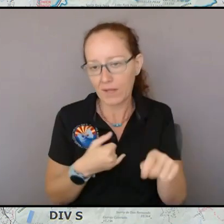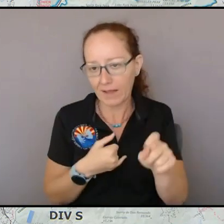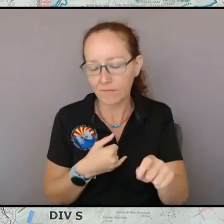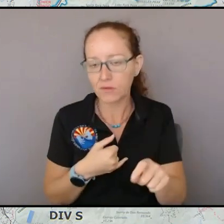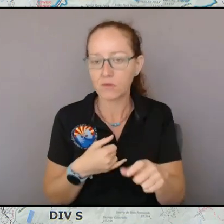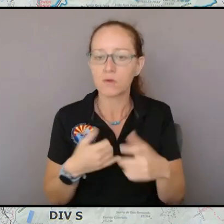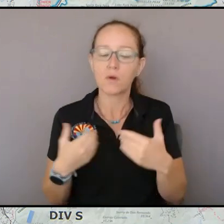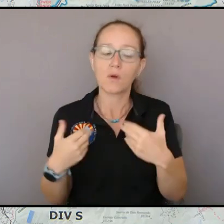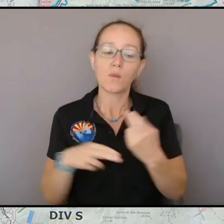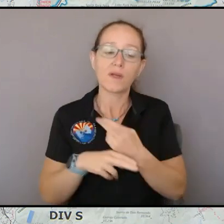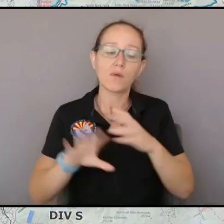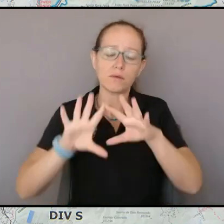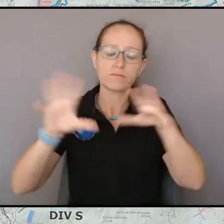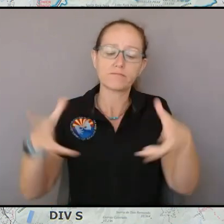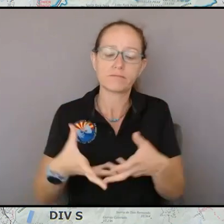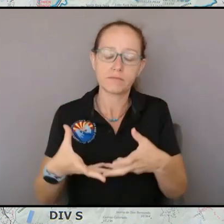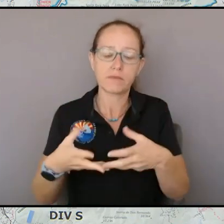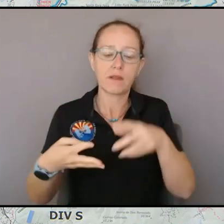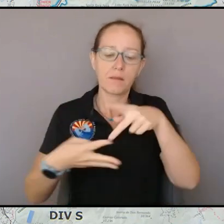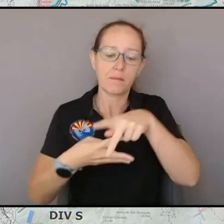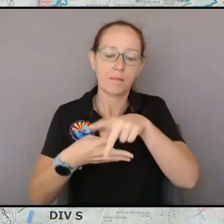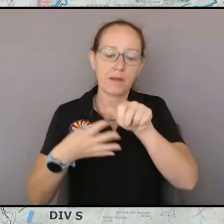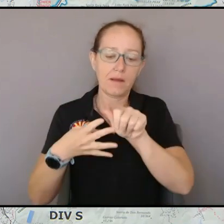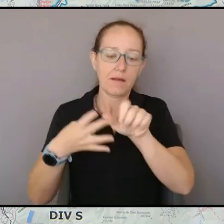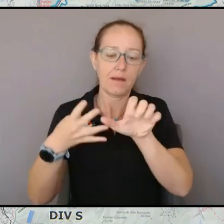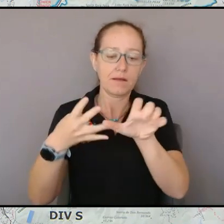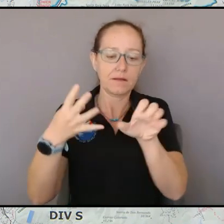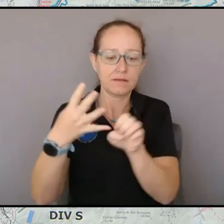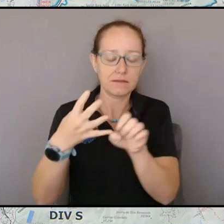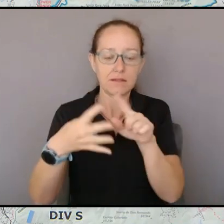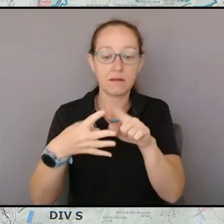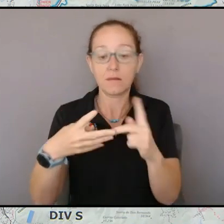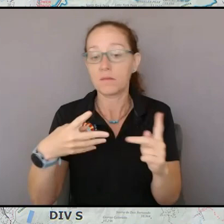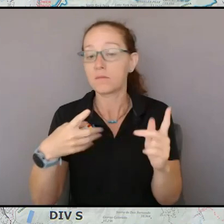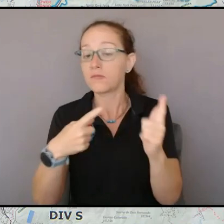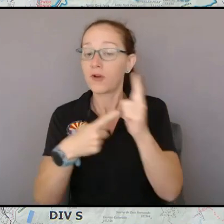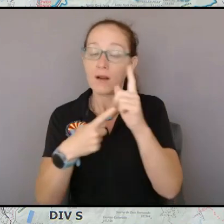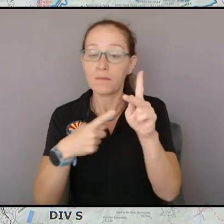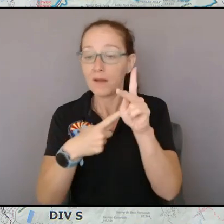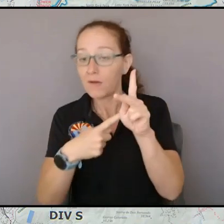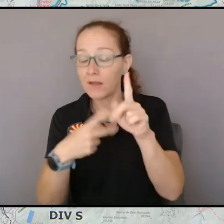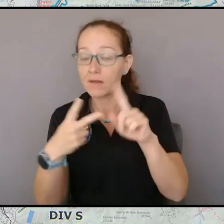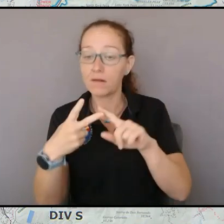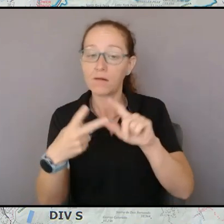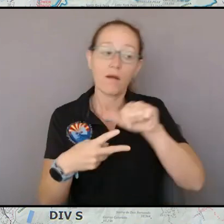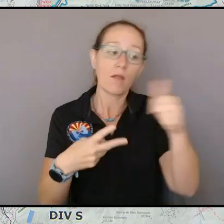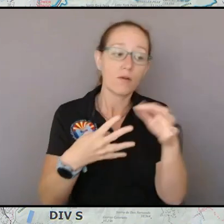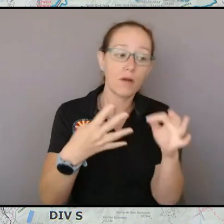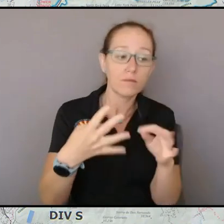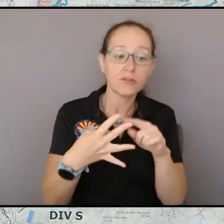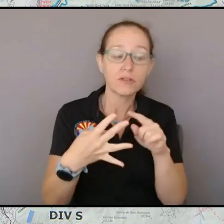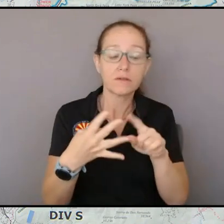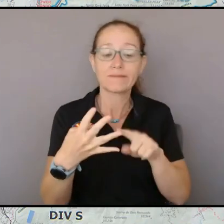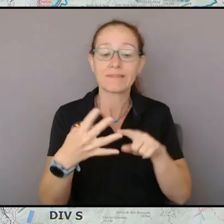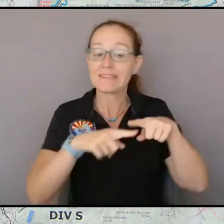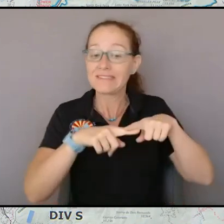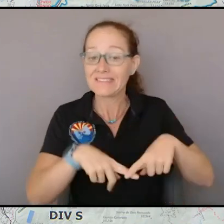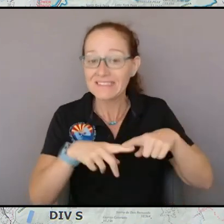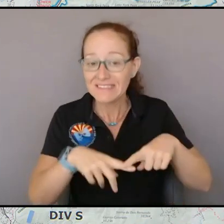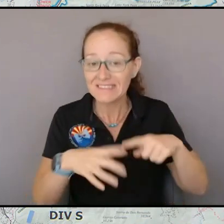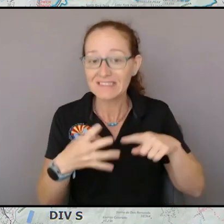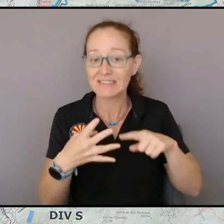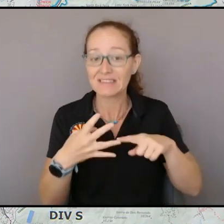the P is primary a is alternate the C is contingent and the E is